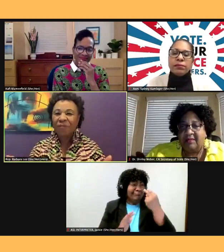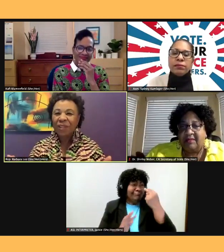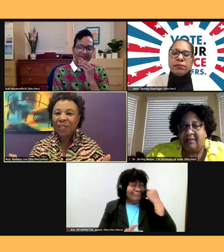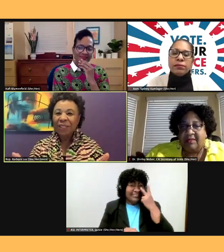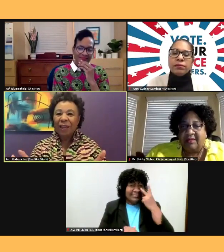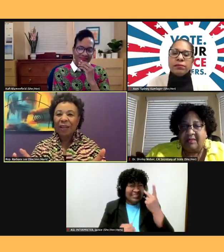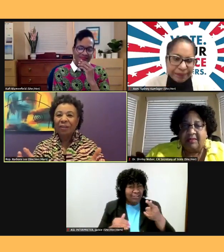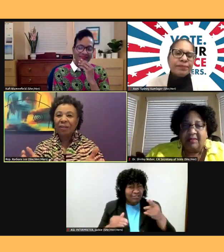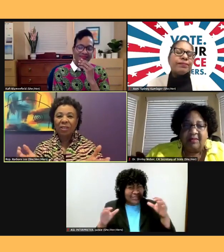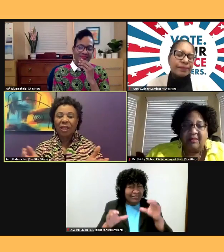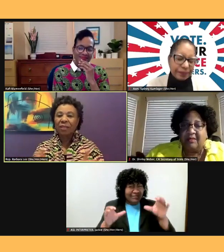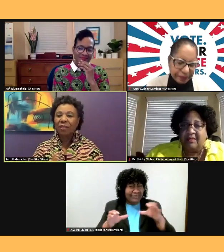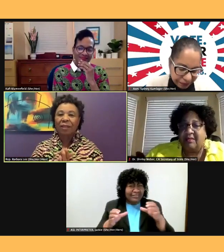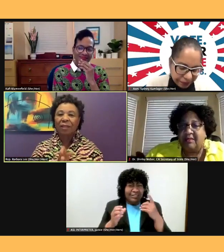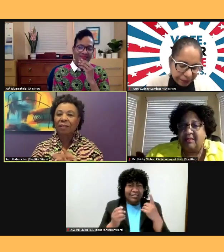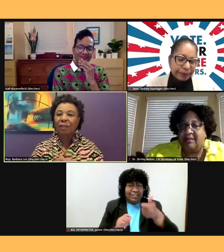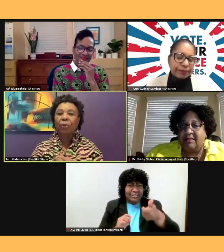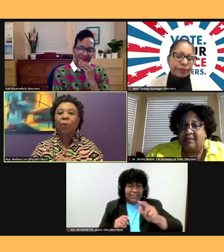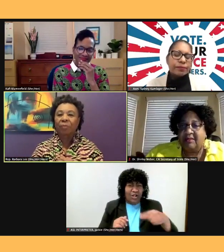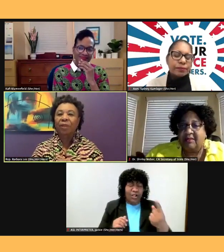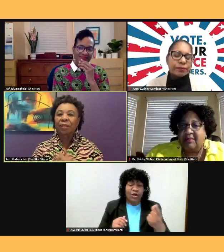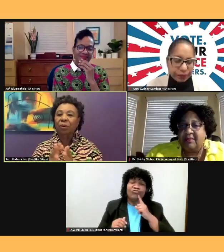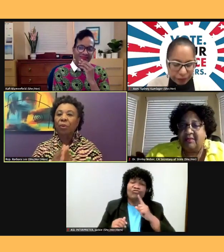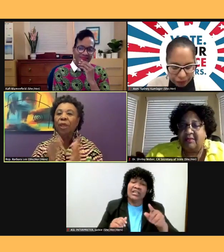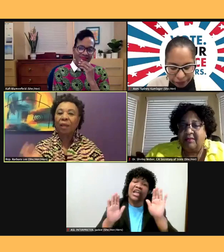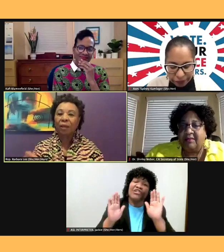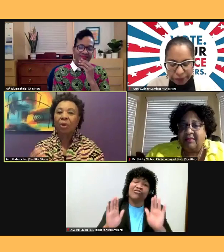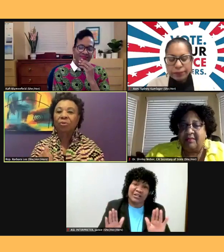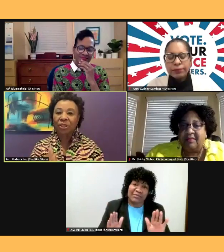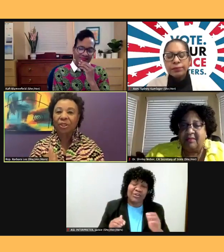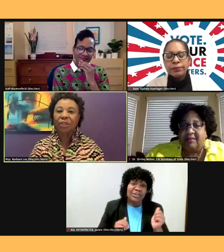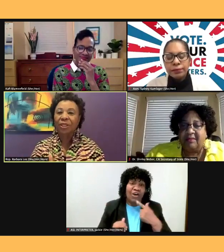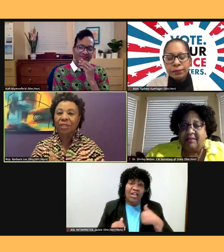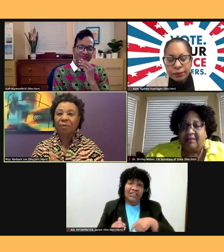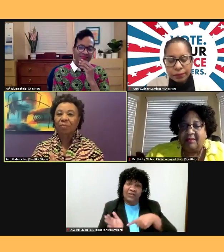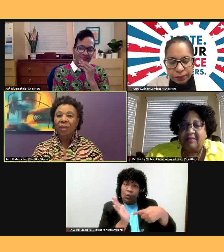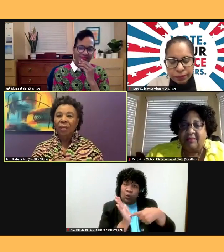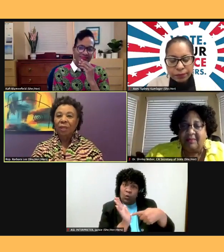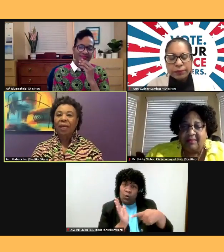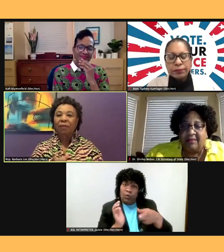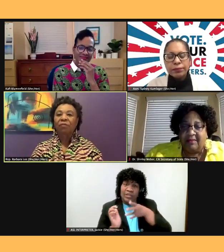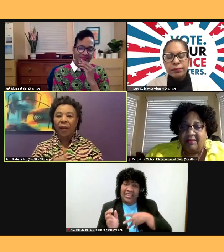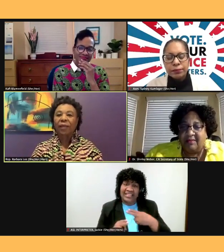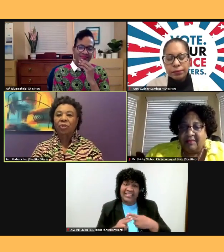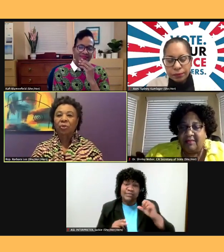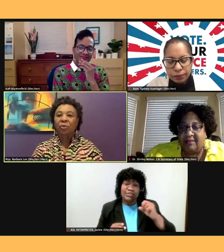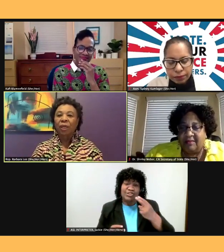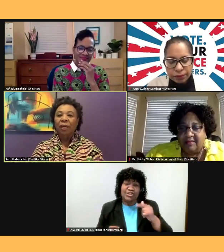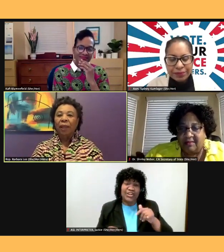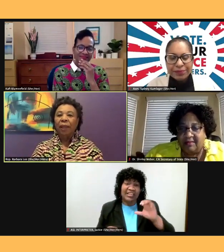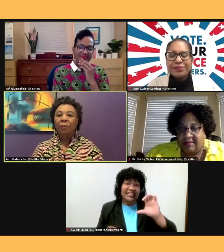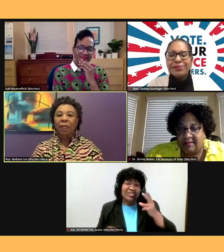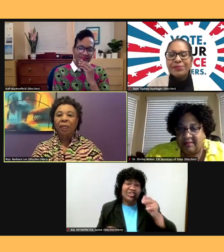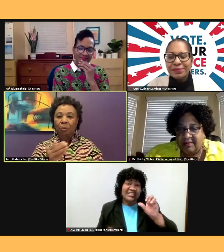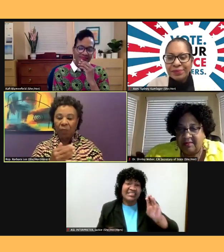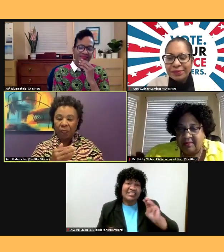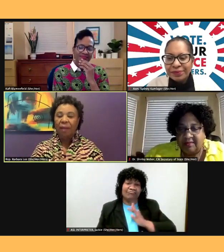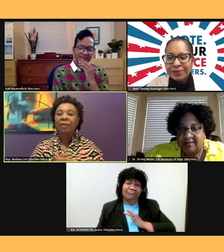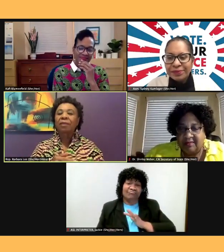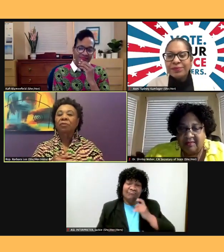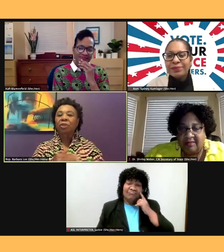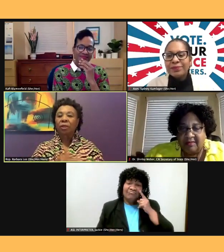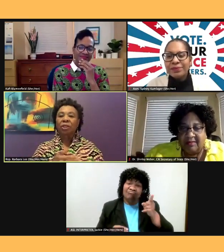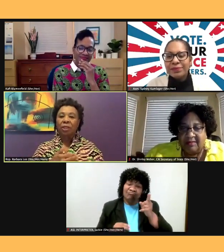It's just incredible. And so we all owe Shirley Chisholm a debt of gratitude. And it's because of Shirley